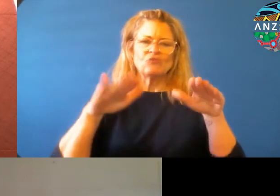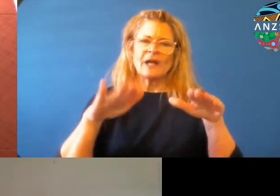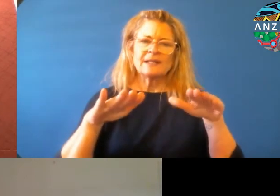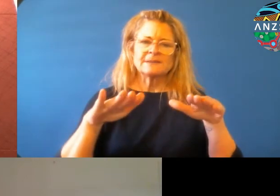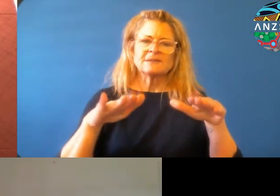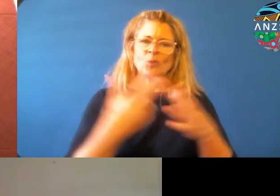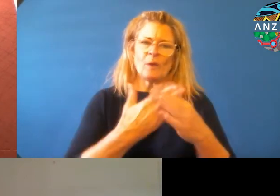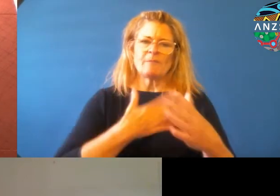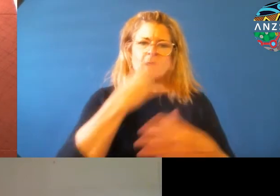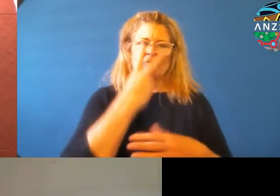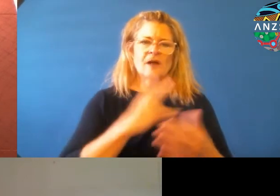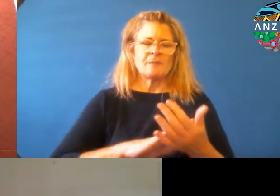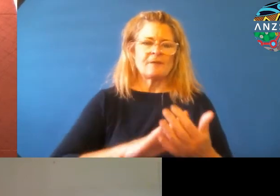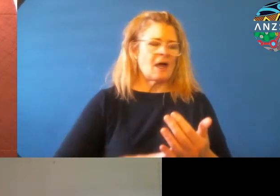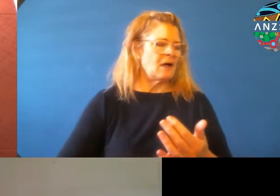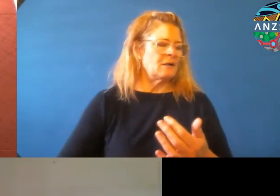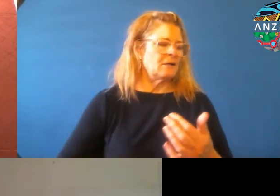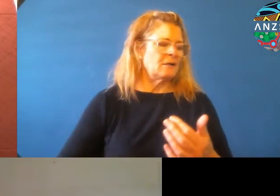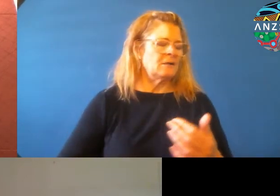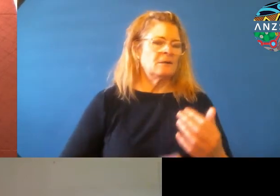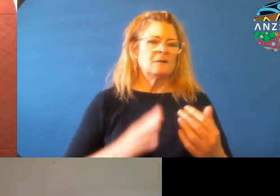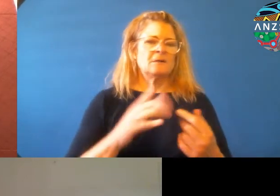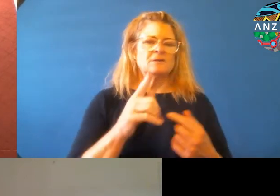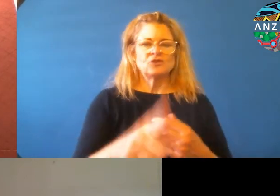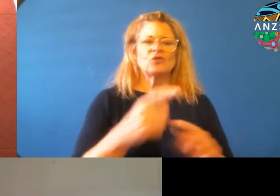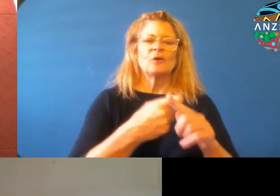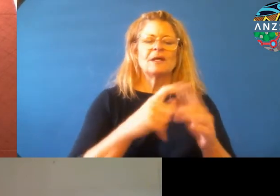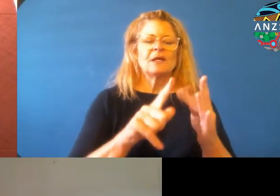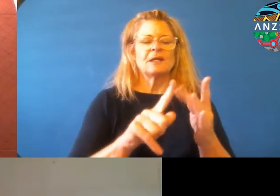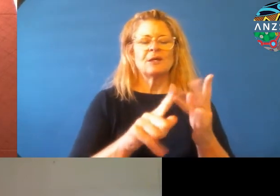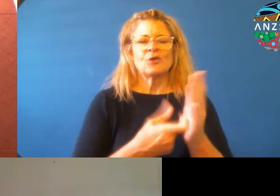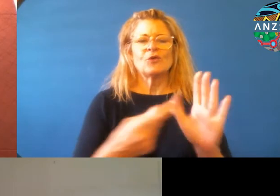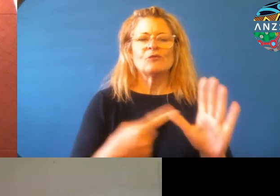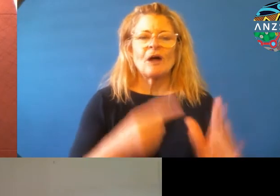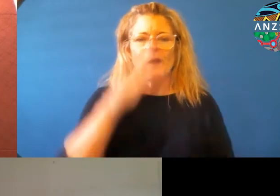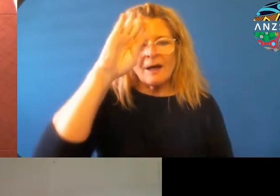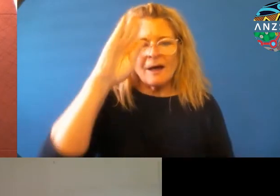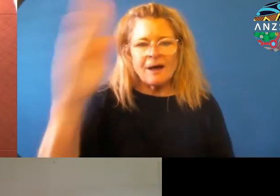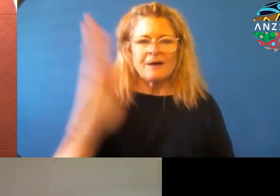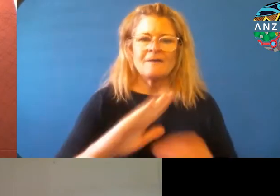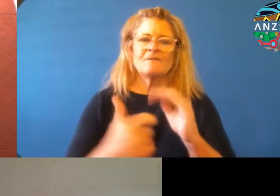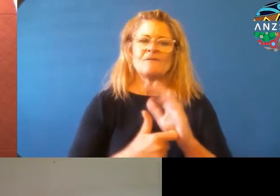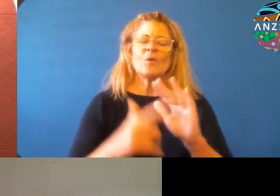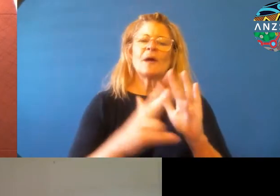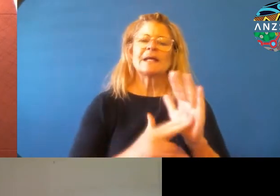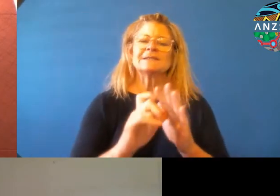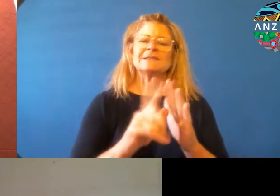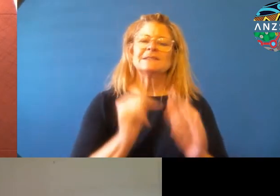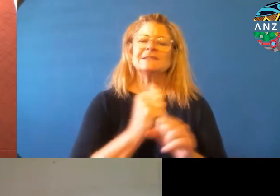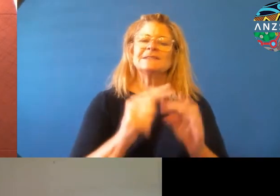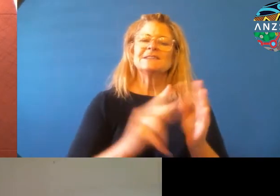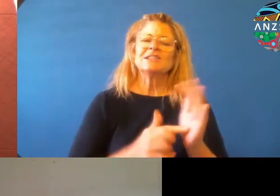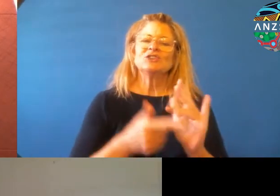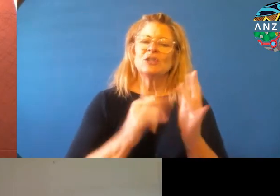And, um, um, and, um, kiora is a, is a salutation indigenous to Aotearoa,